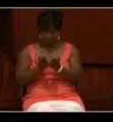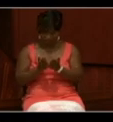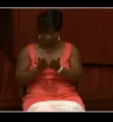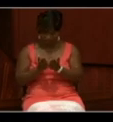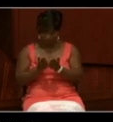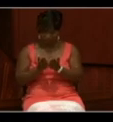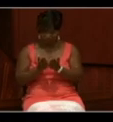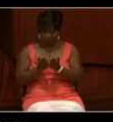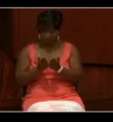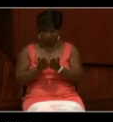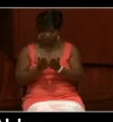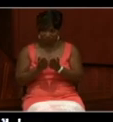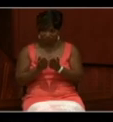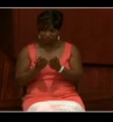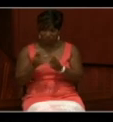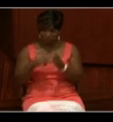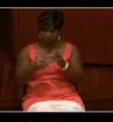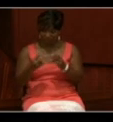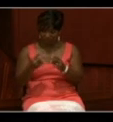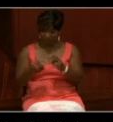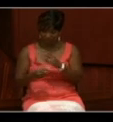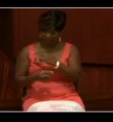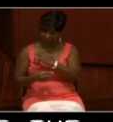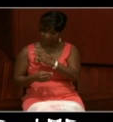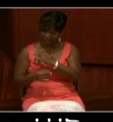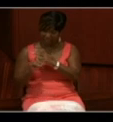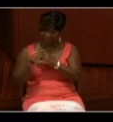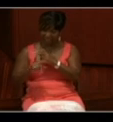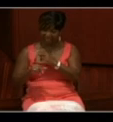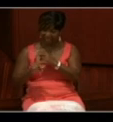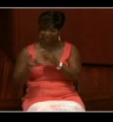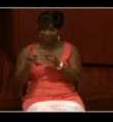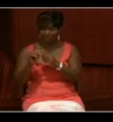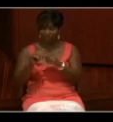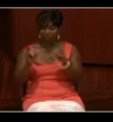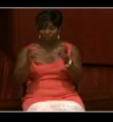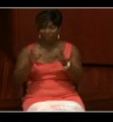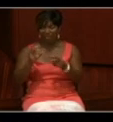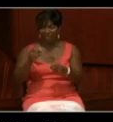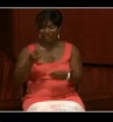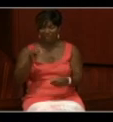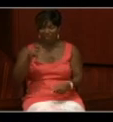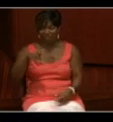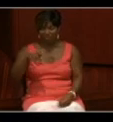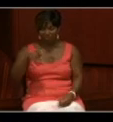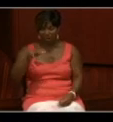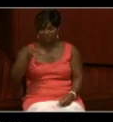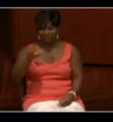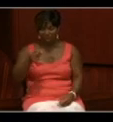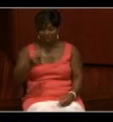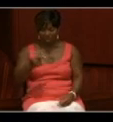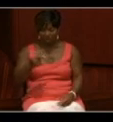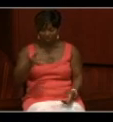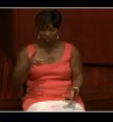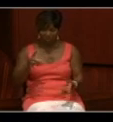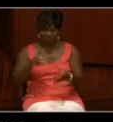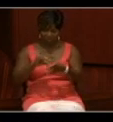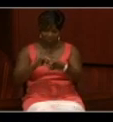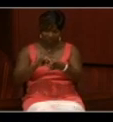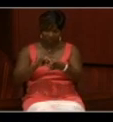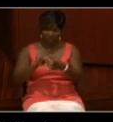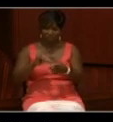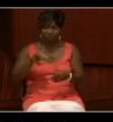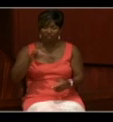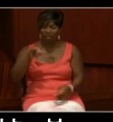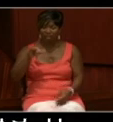What you see on the screen is a device called the chip log in the lower left-hand corner. It is the chip log tied with a log line.